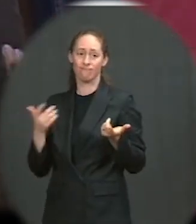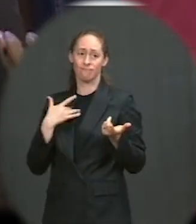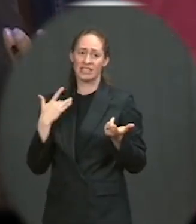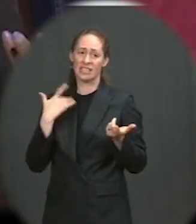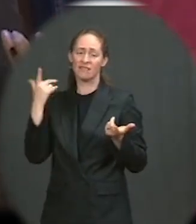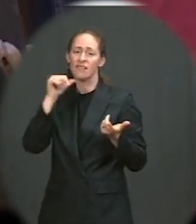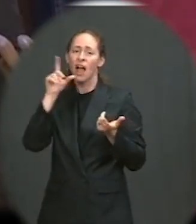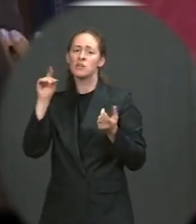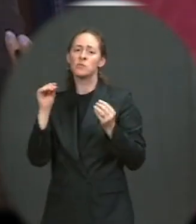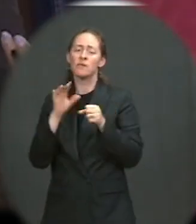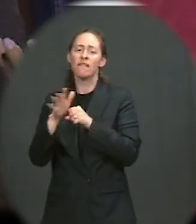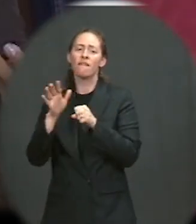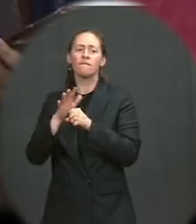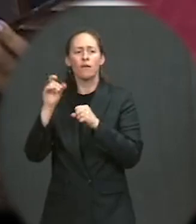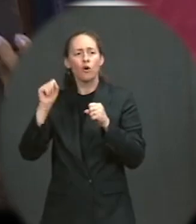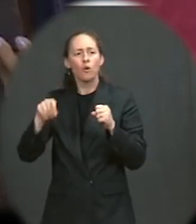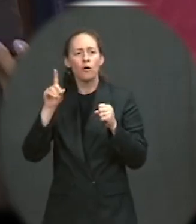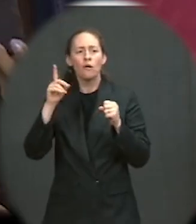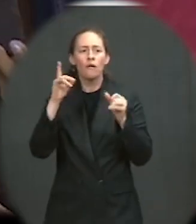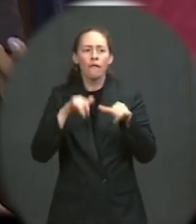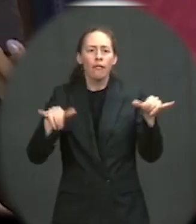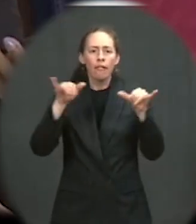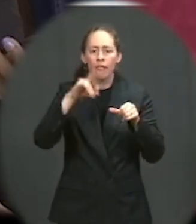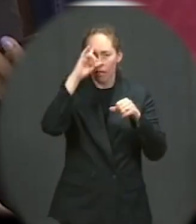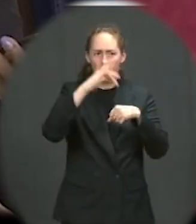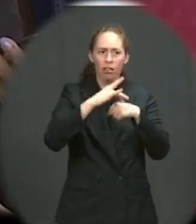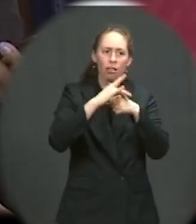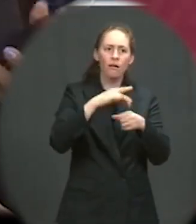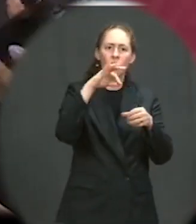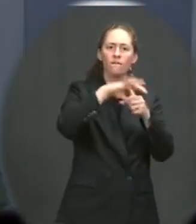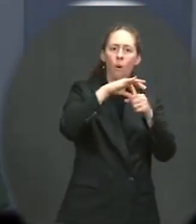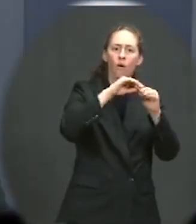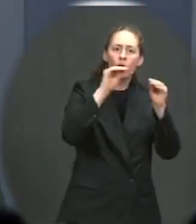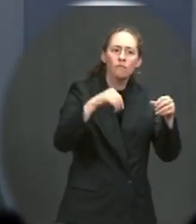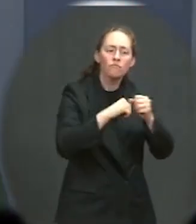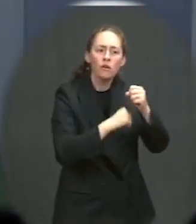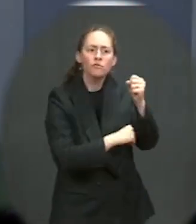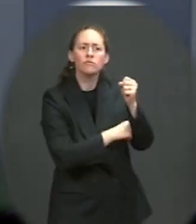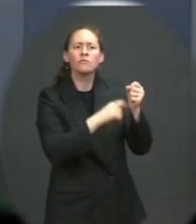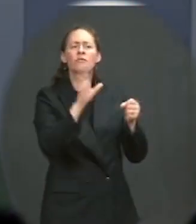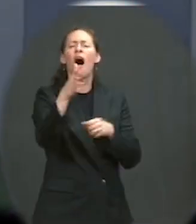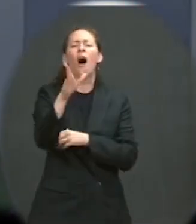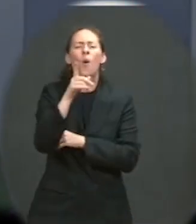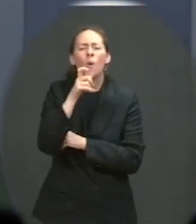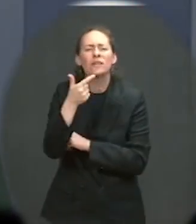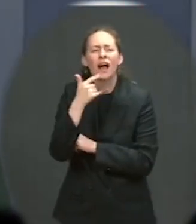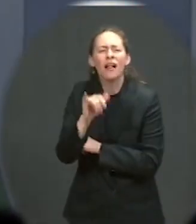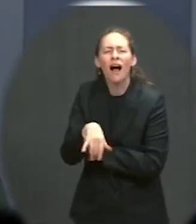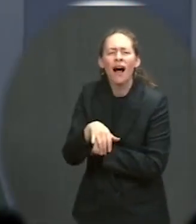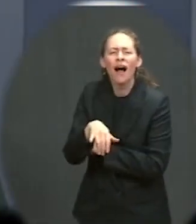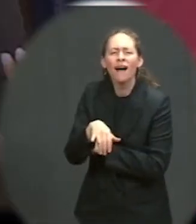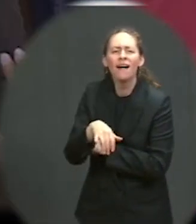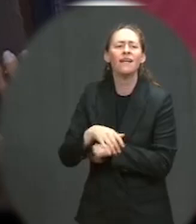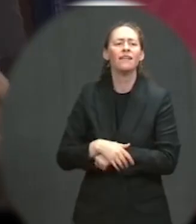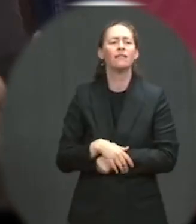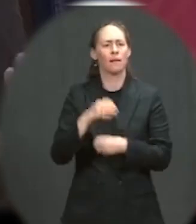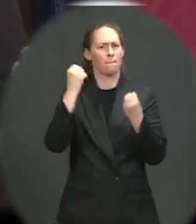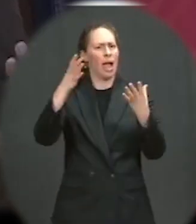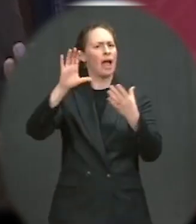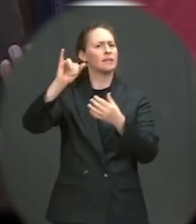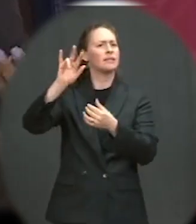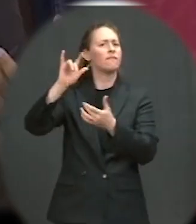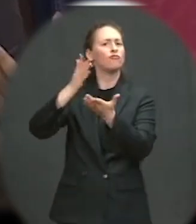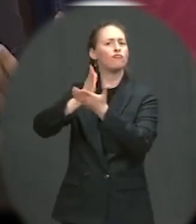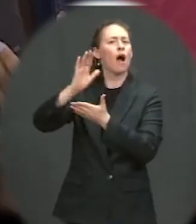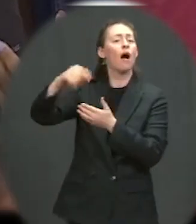infrastructure with Republicans. How would you respond to that criticism? Who's saying that? A lot of civil rights activists and voting